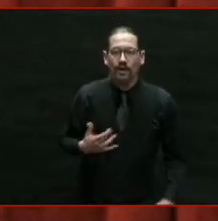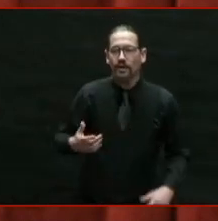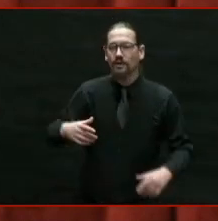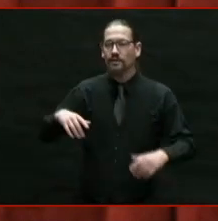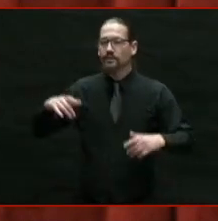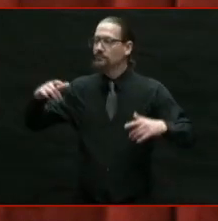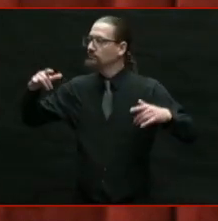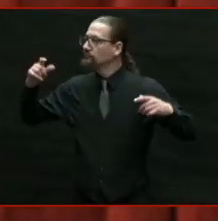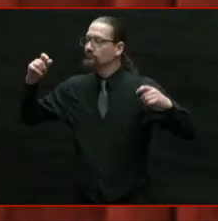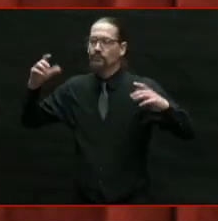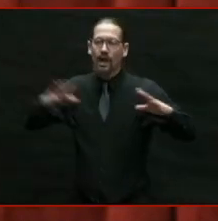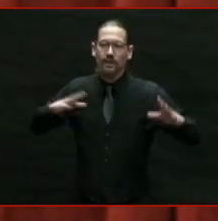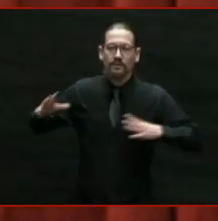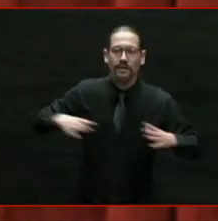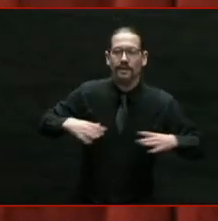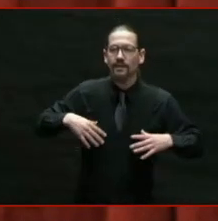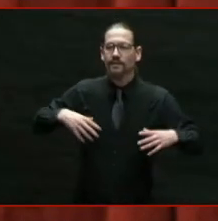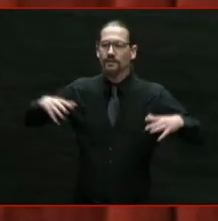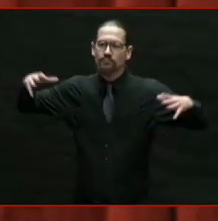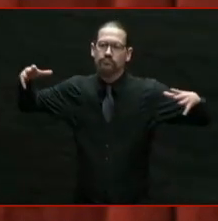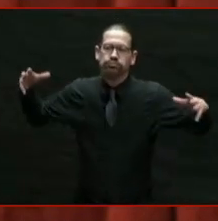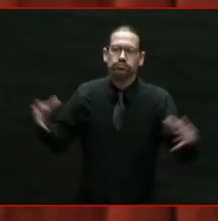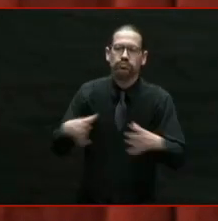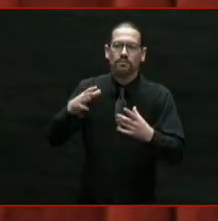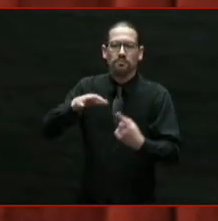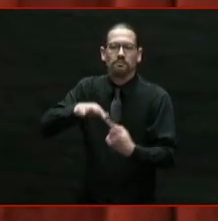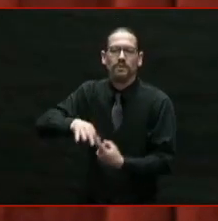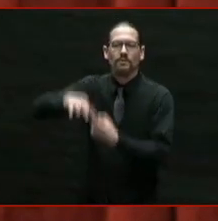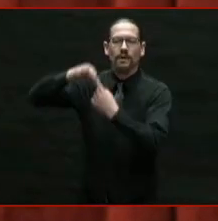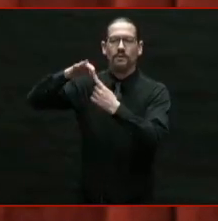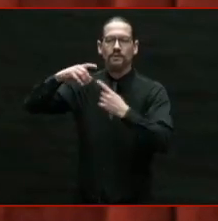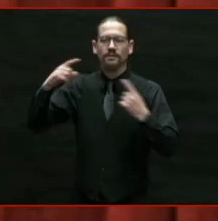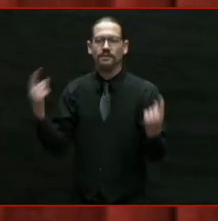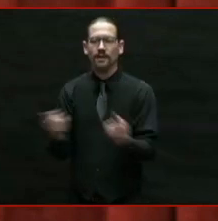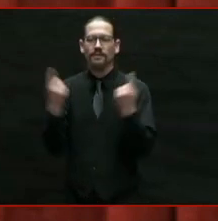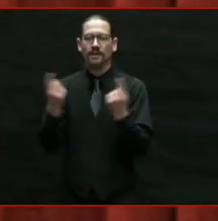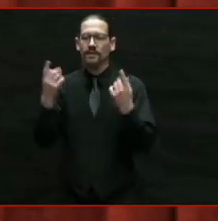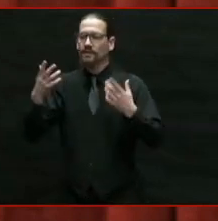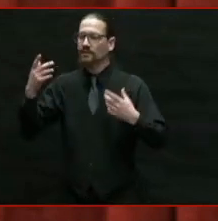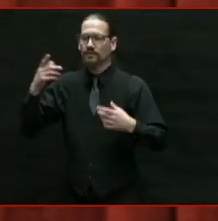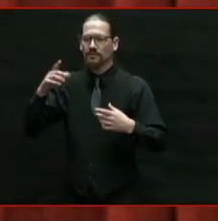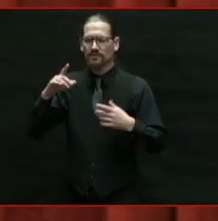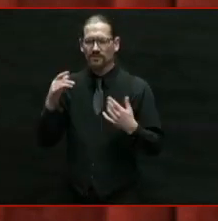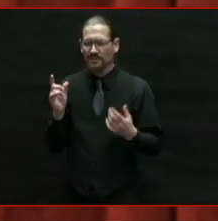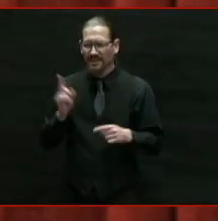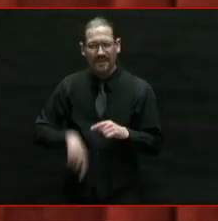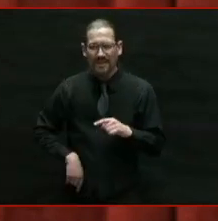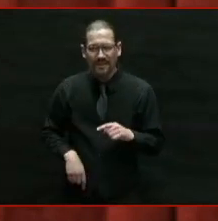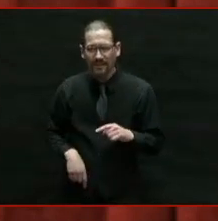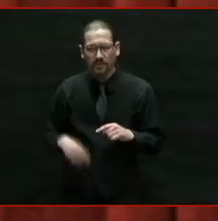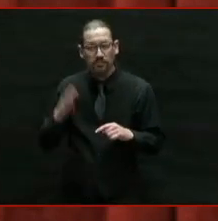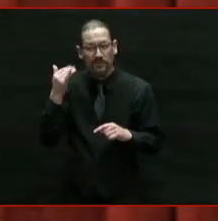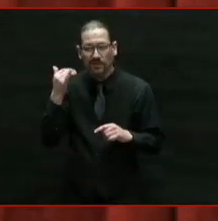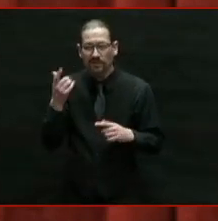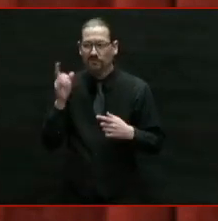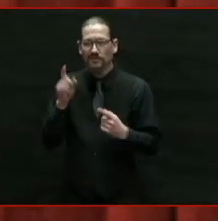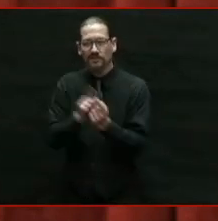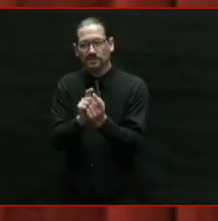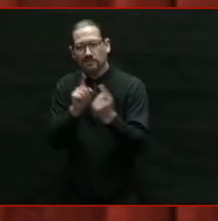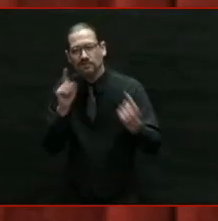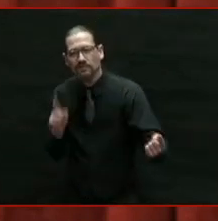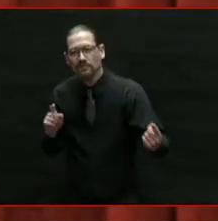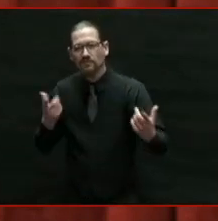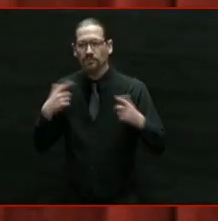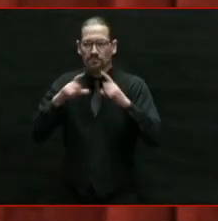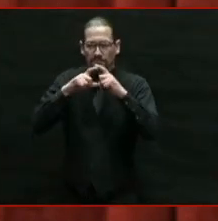wear your mask every minute of every day. I want to say thank you. Thank you. Thank you for your commitment,